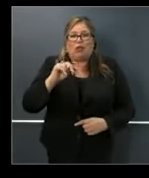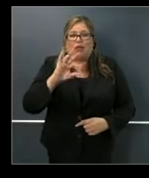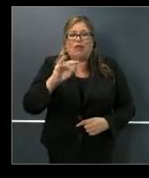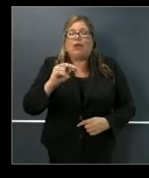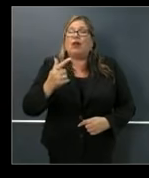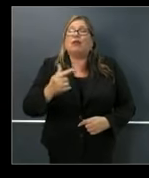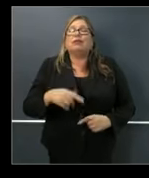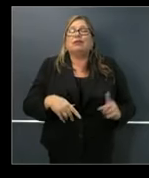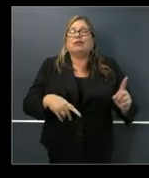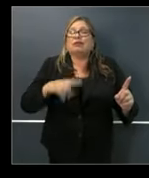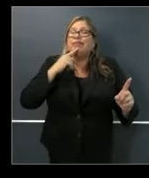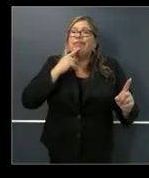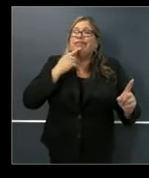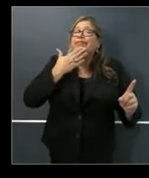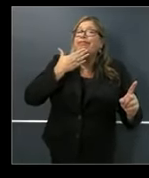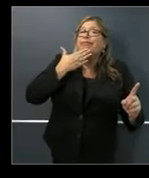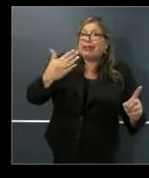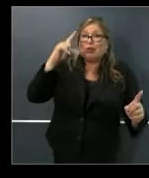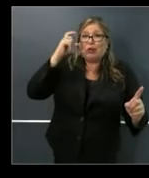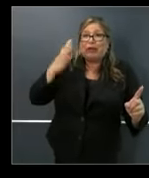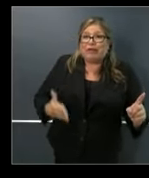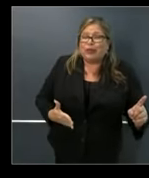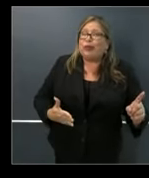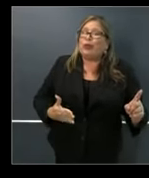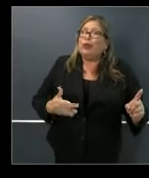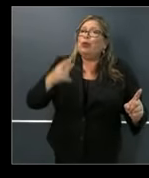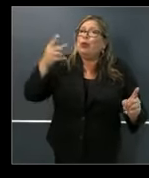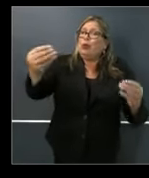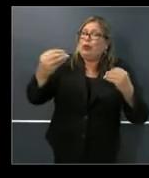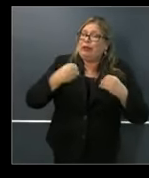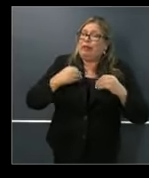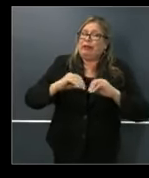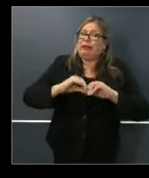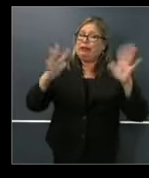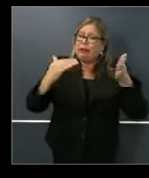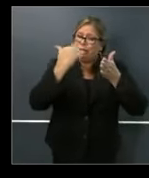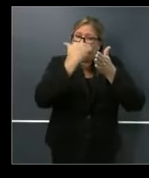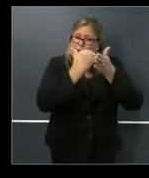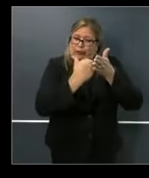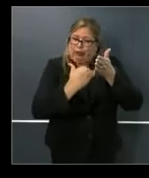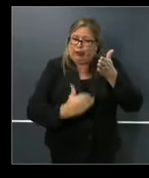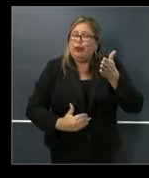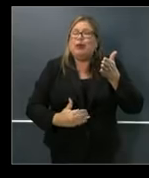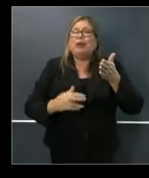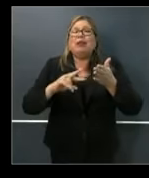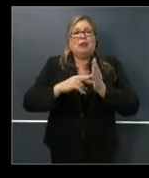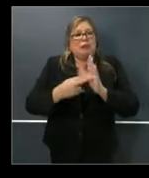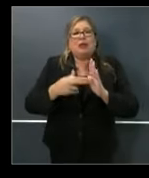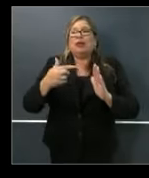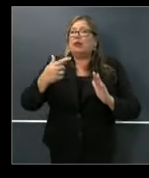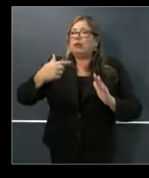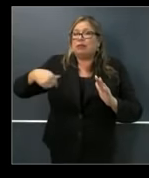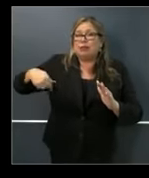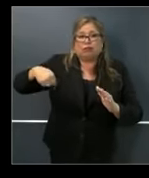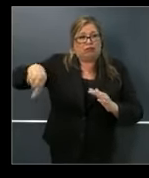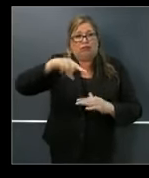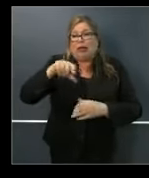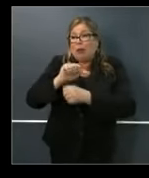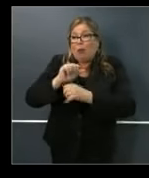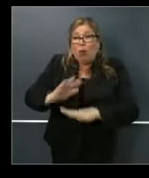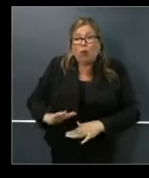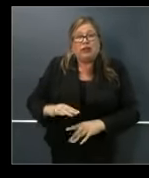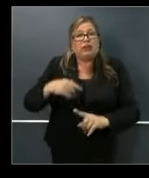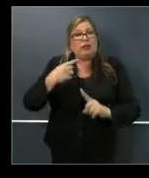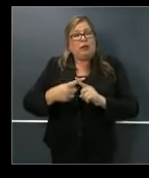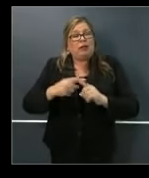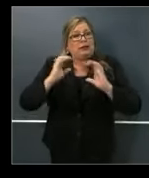provides some clarity and some added comfort, really, to our valued employees and customers that are a consistent set of